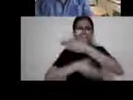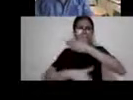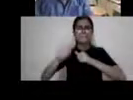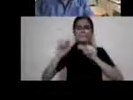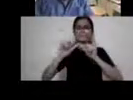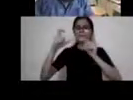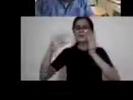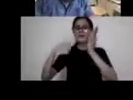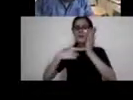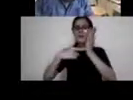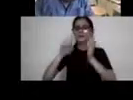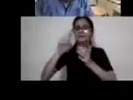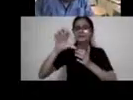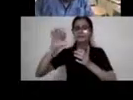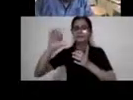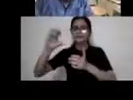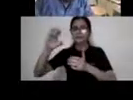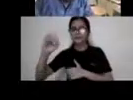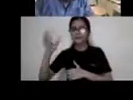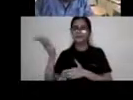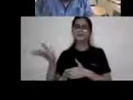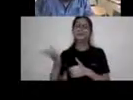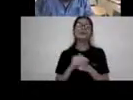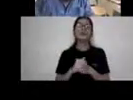1990. And, uh,